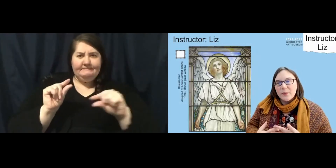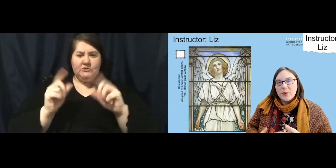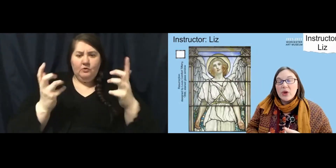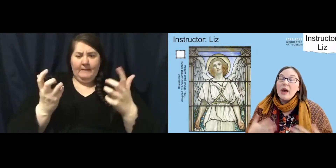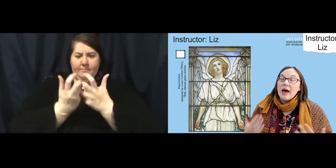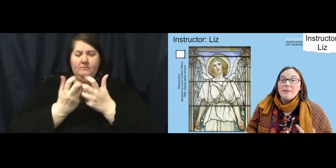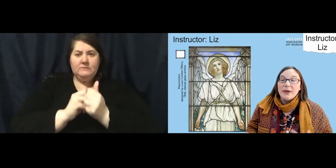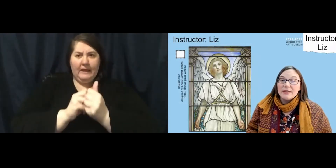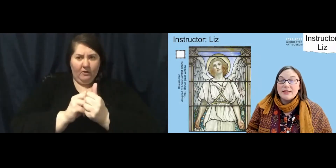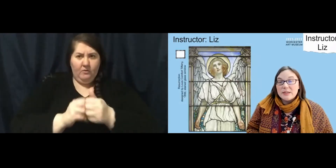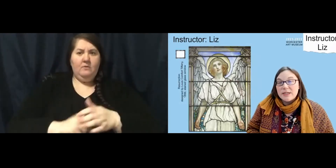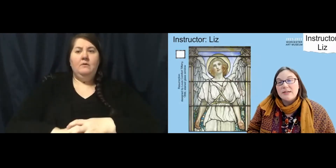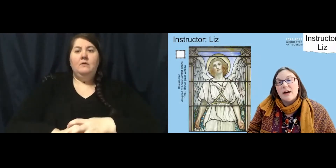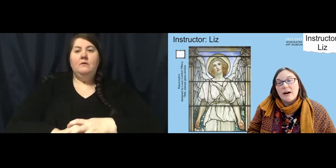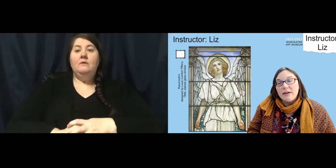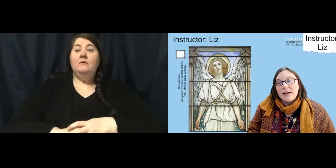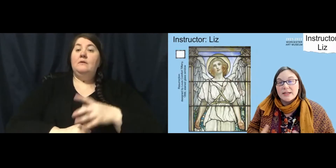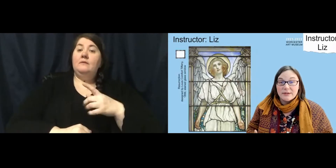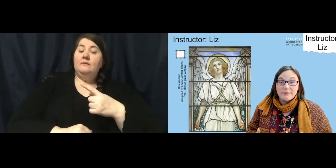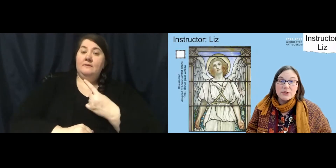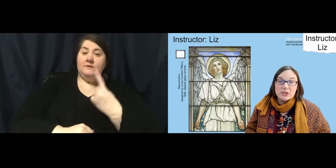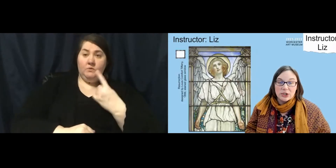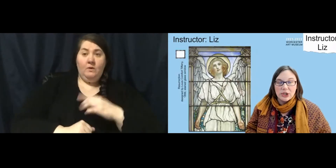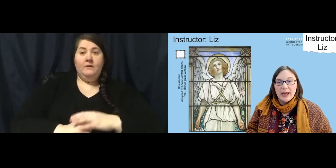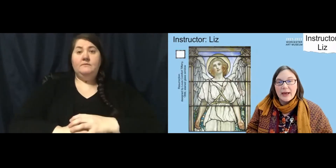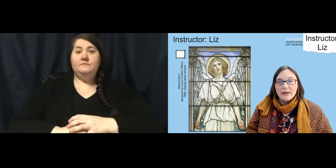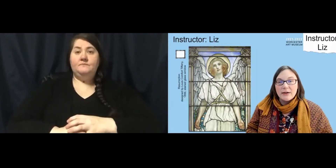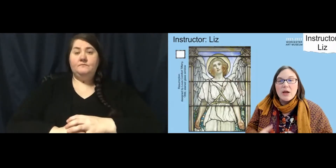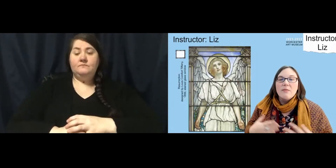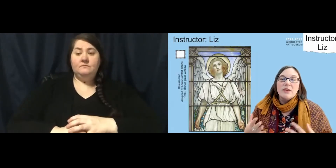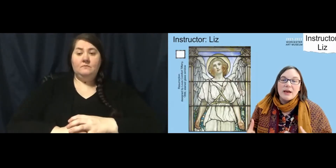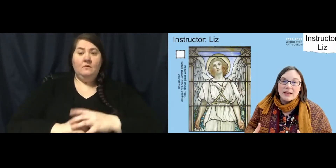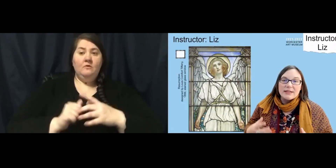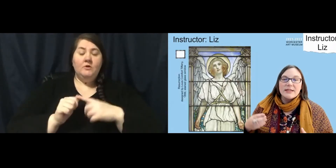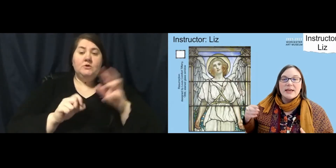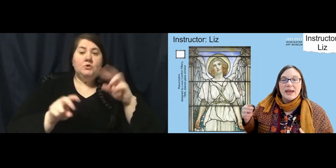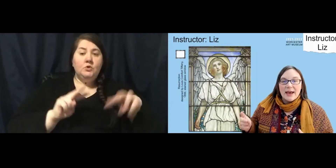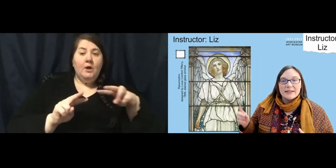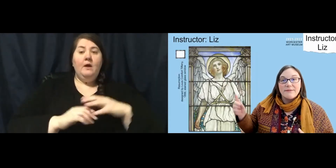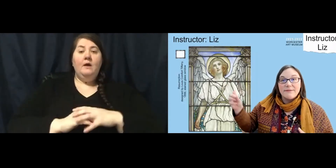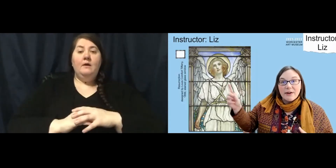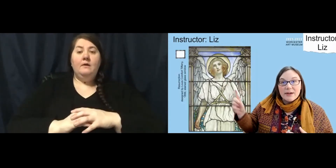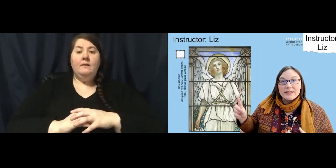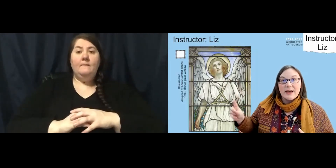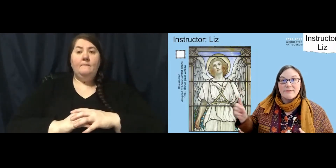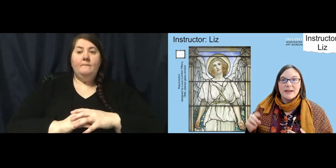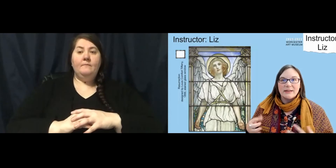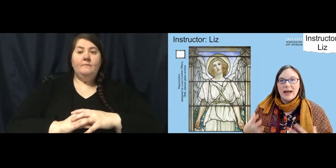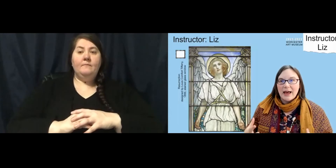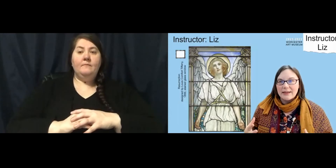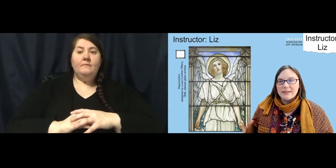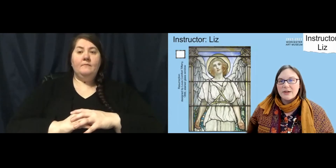I picked this piece of art as the first to look at because it has very definite